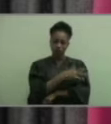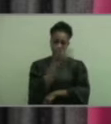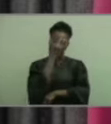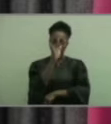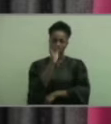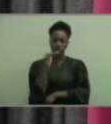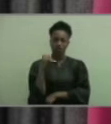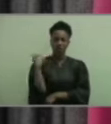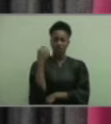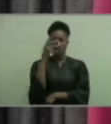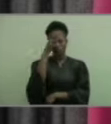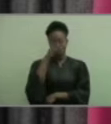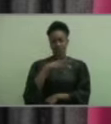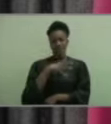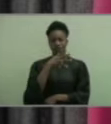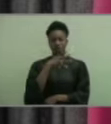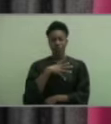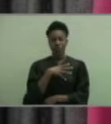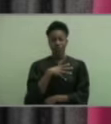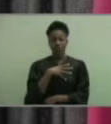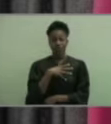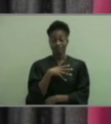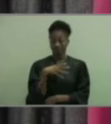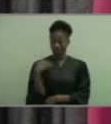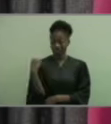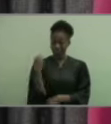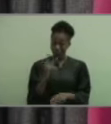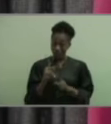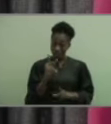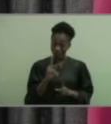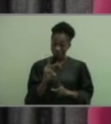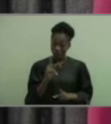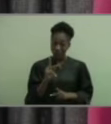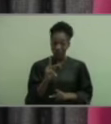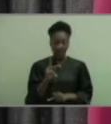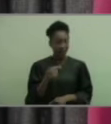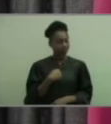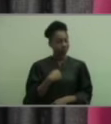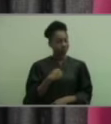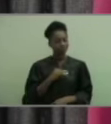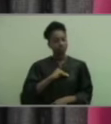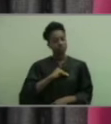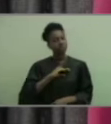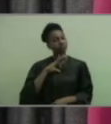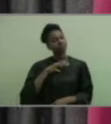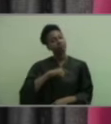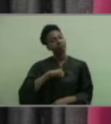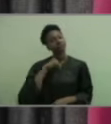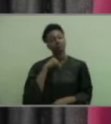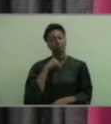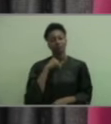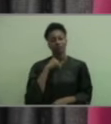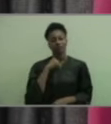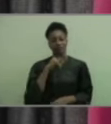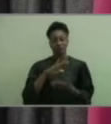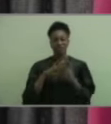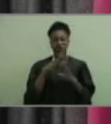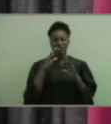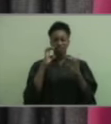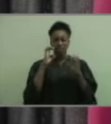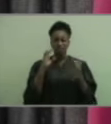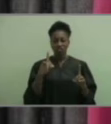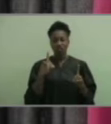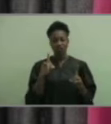women. These young people have made me extremely proud to be an educator and bring honor to the teachers,